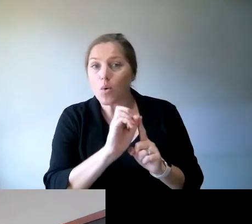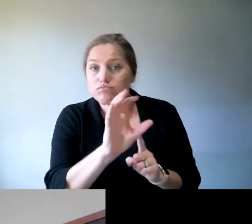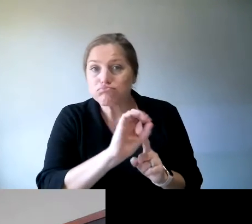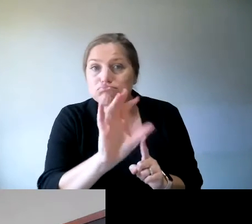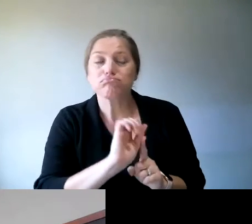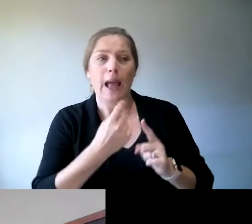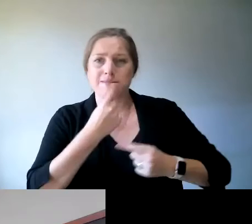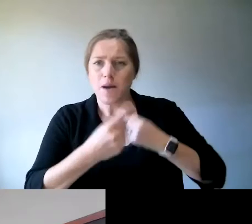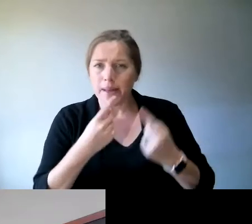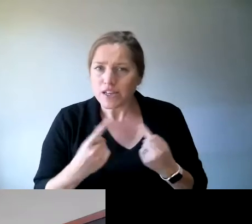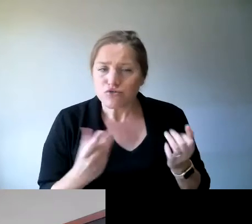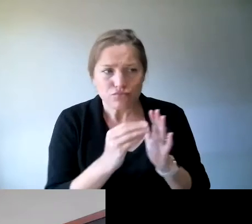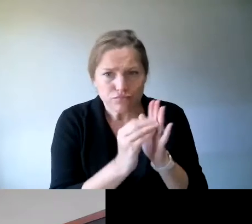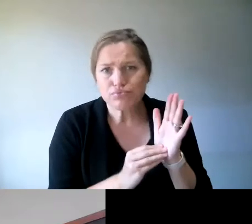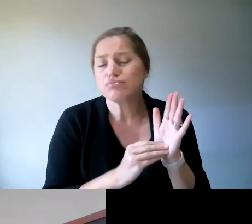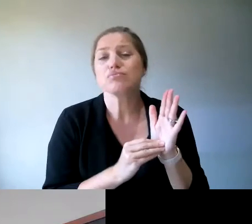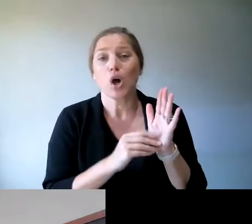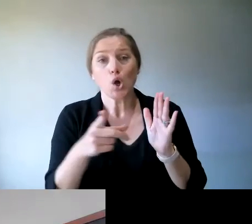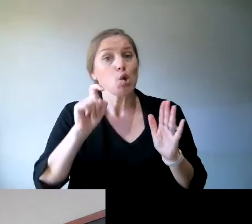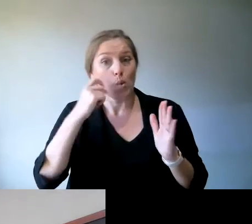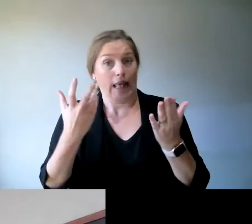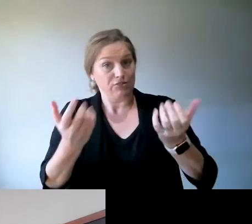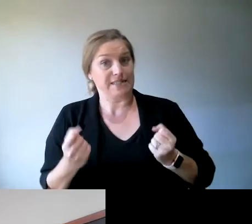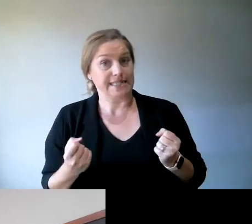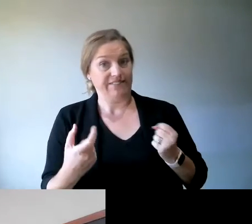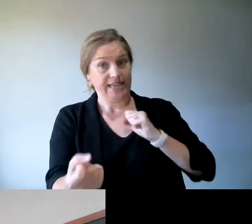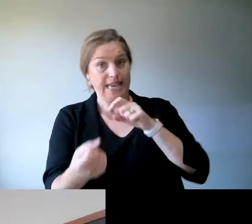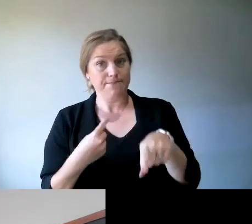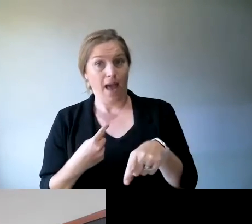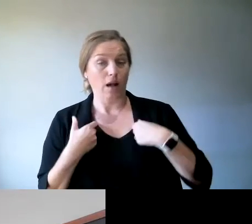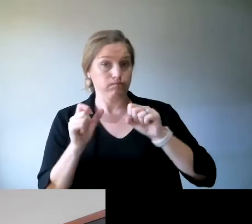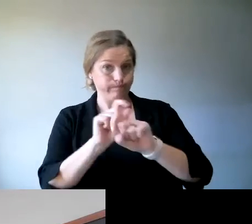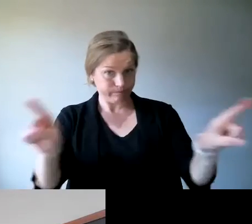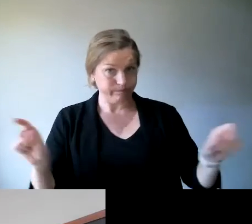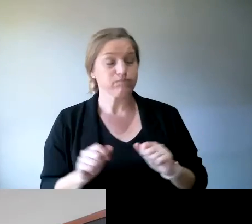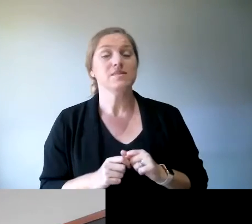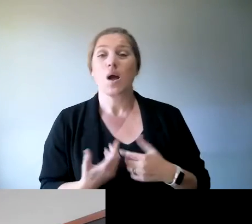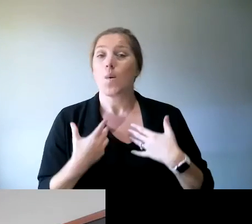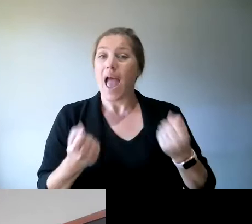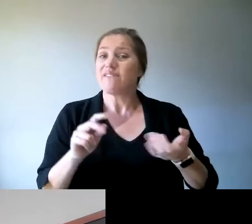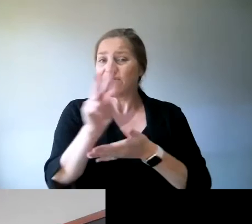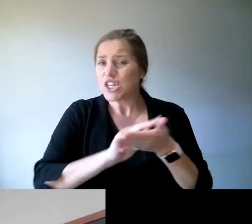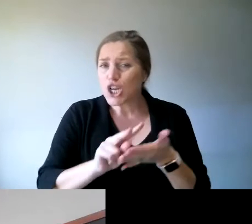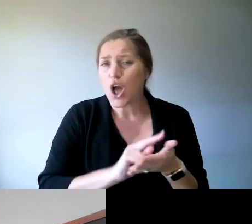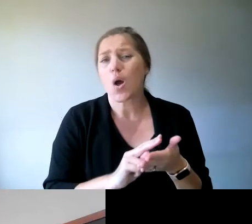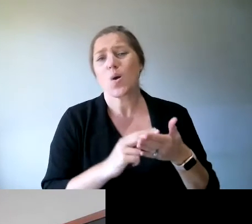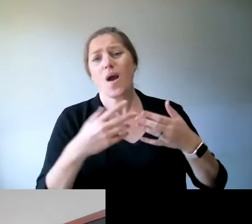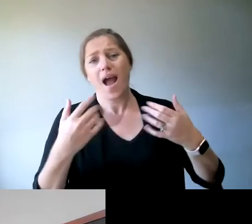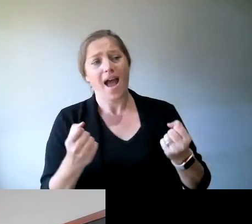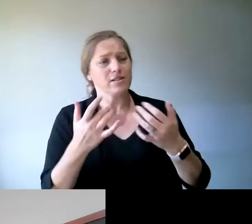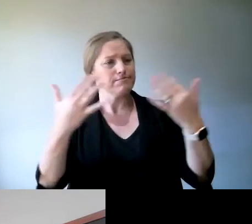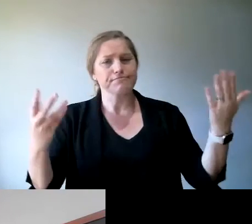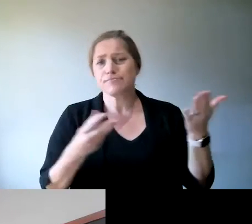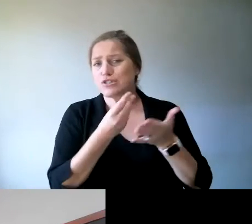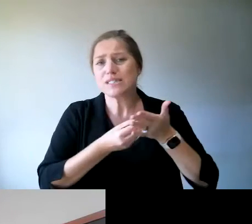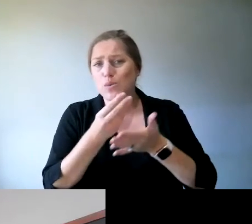that you'll all receive via email. We've also got the explainer animation that we showed at the start of the session. So in terms of